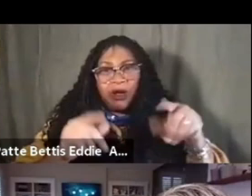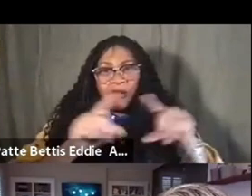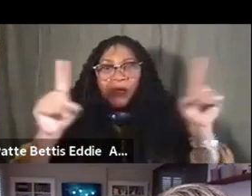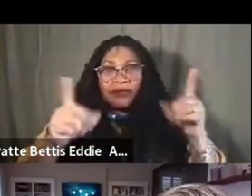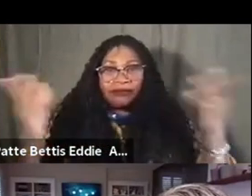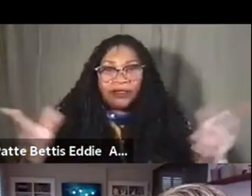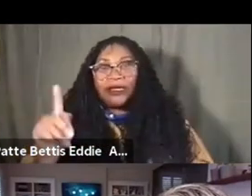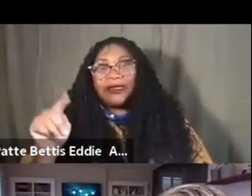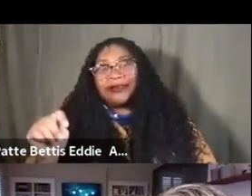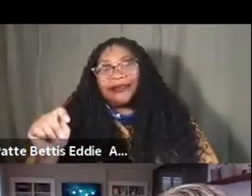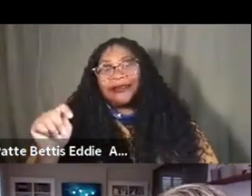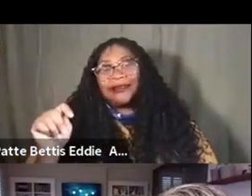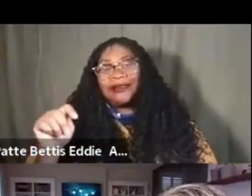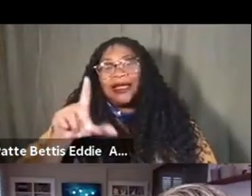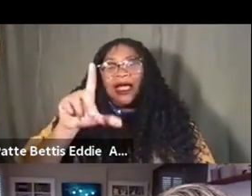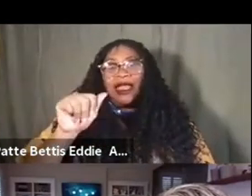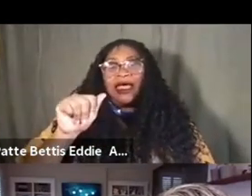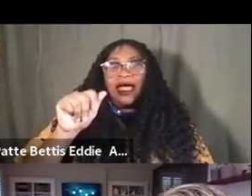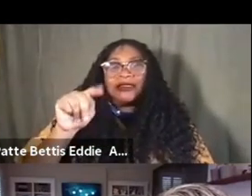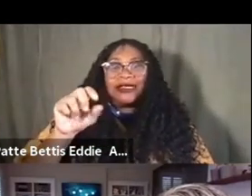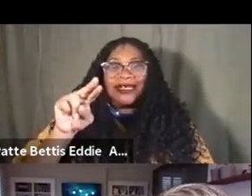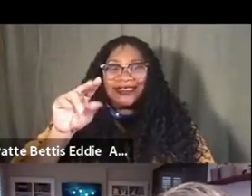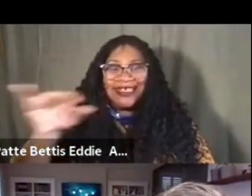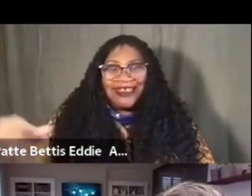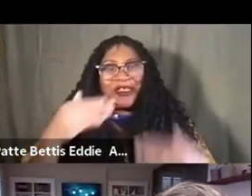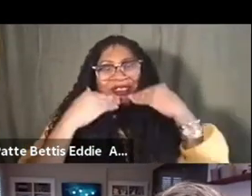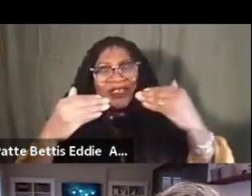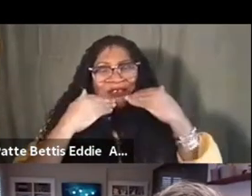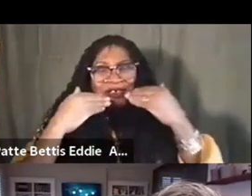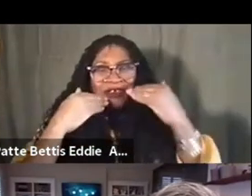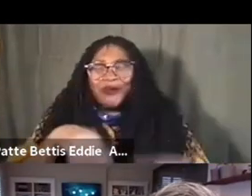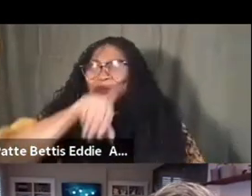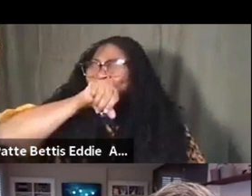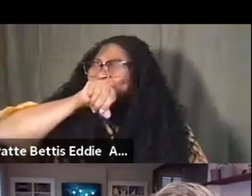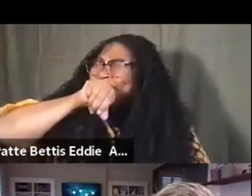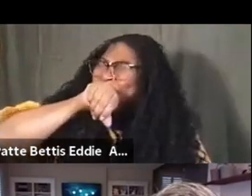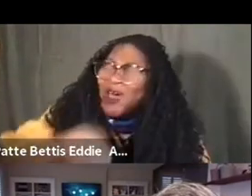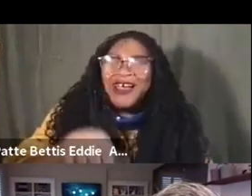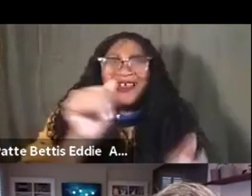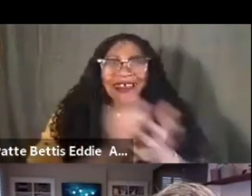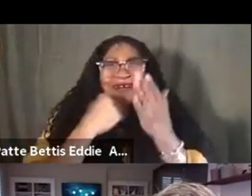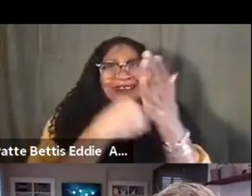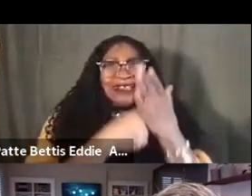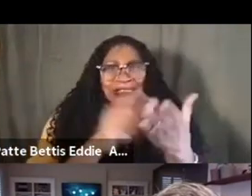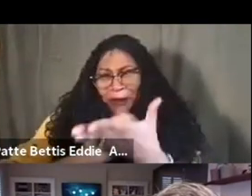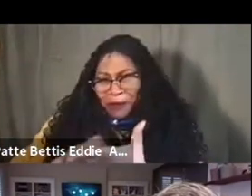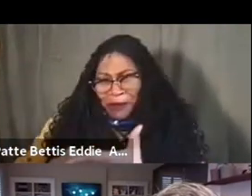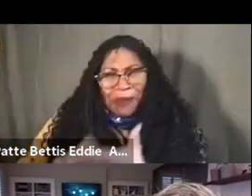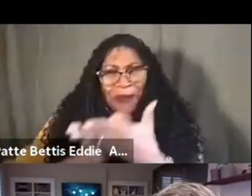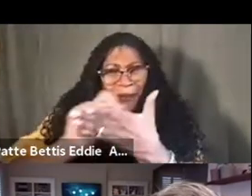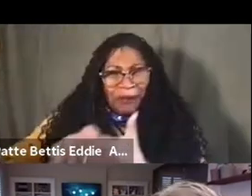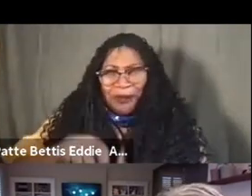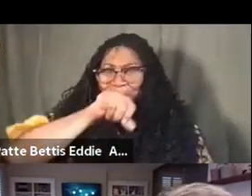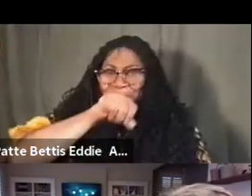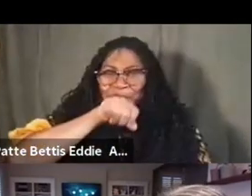LaTanya, thank you. Wow, thank you, thank you. I just love this rich discussion. I was taking all kind of notes. I love, um,